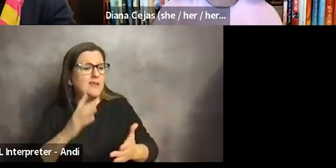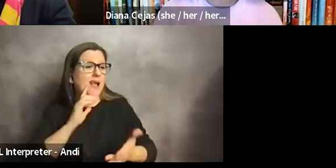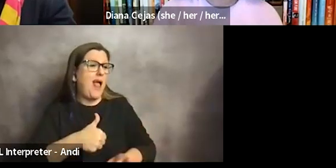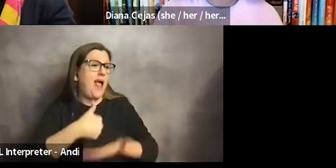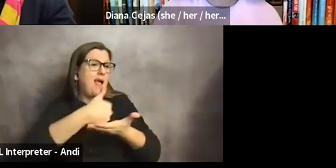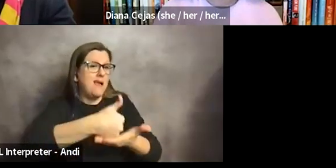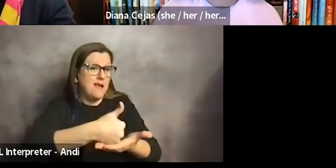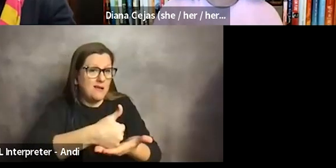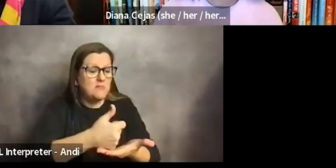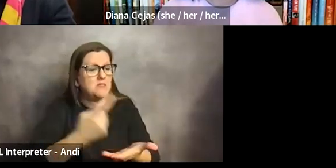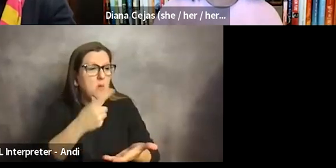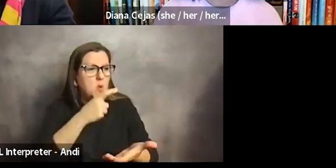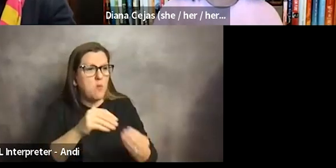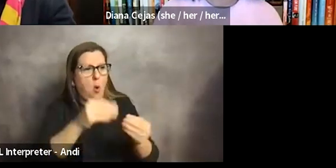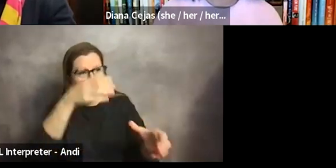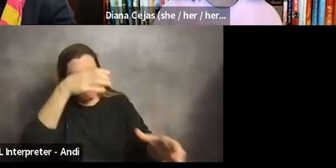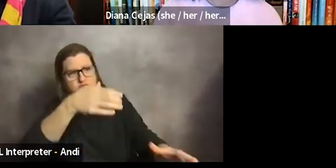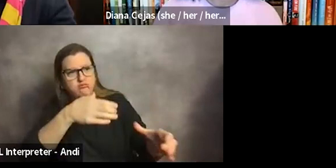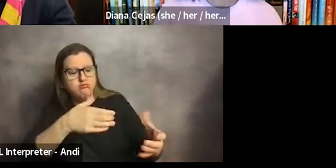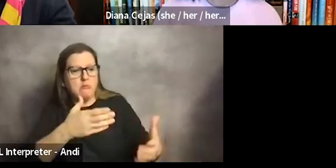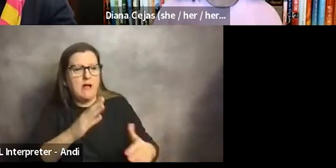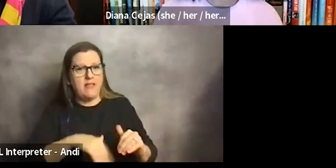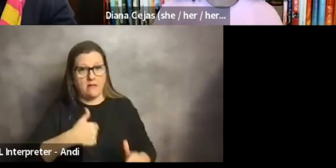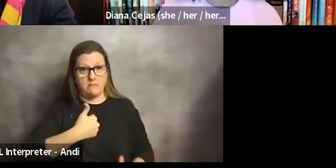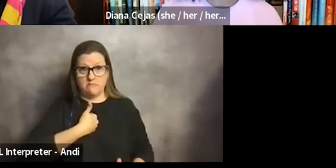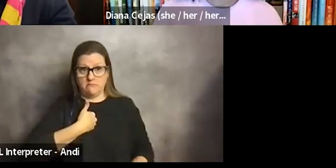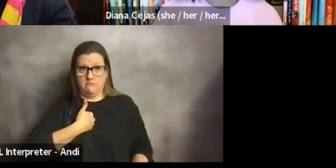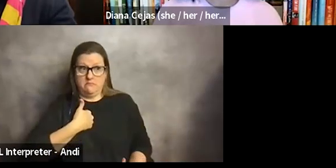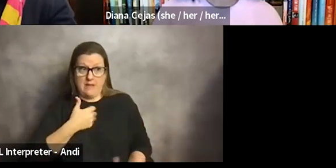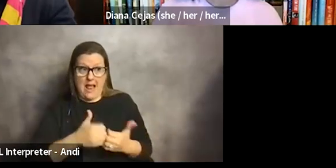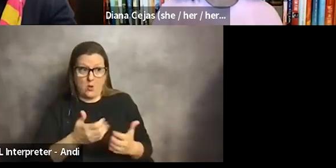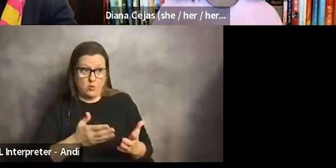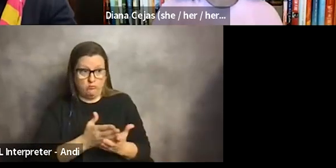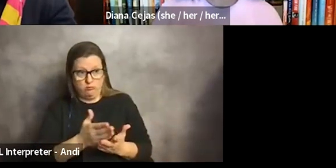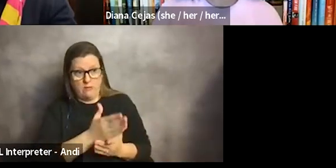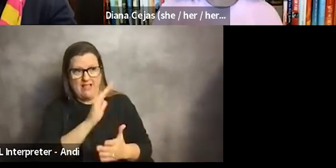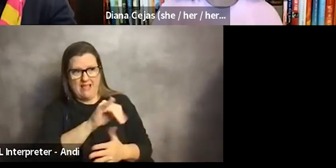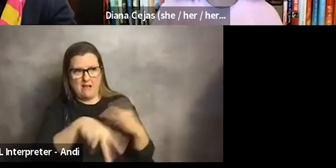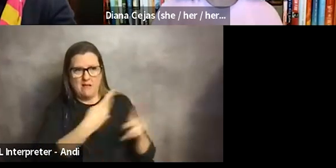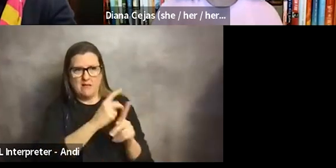little bit more knowledge and experience of what you have, you might have been navigating those situations.